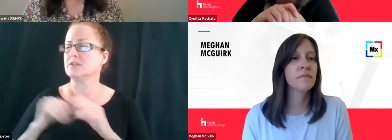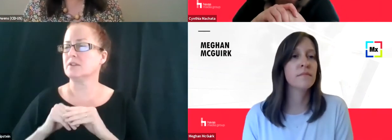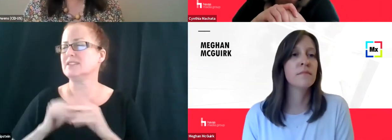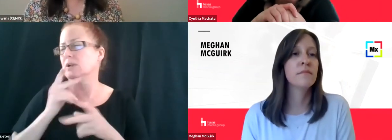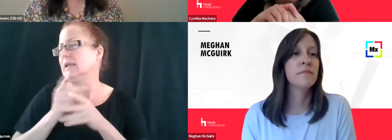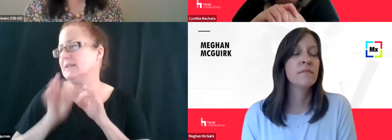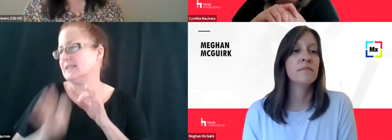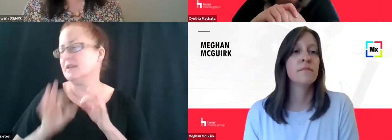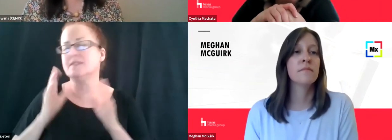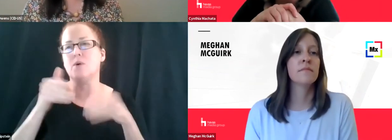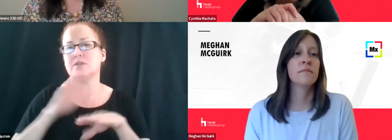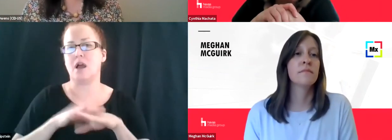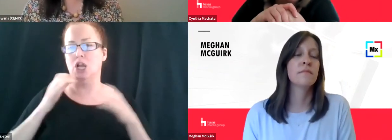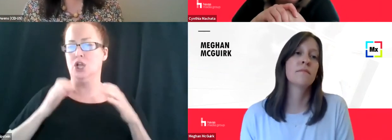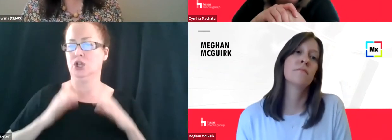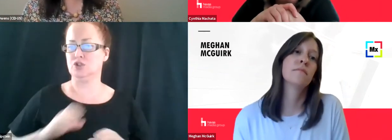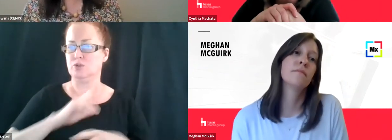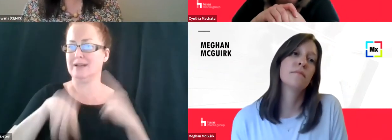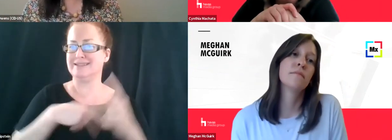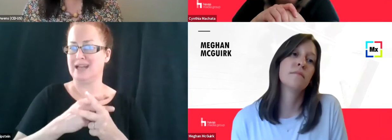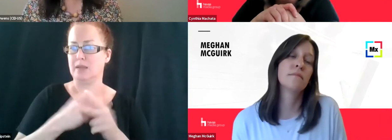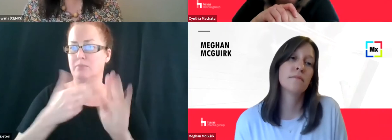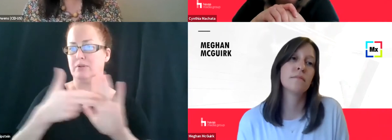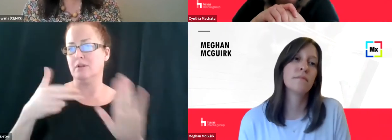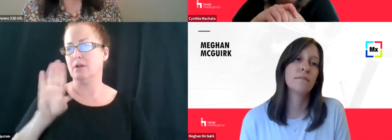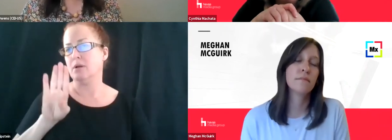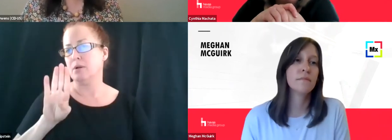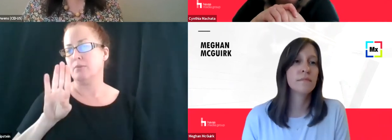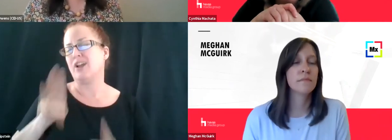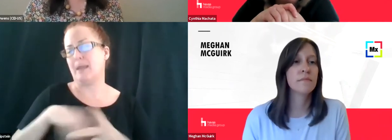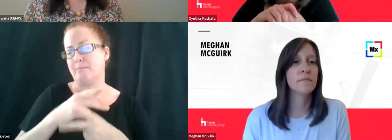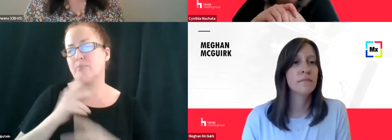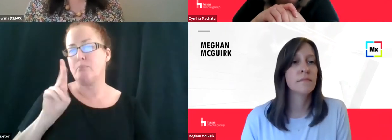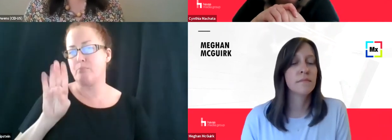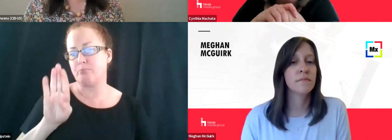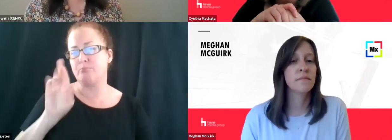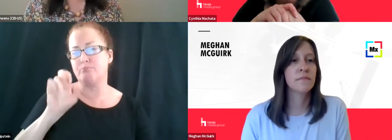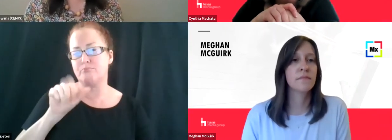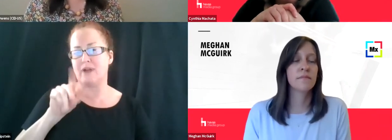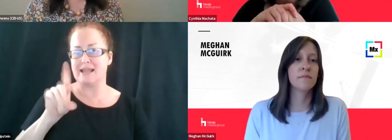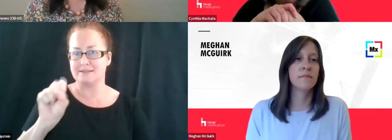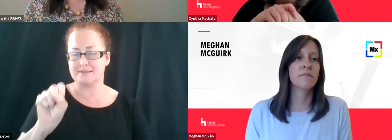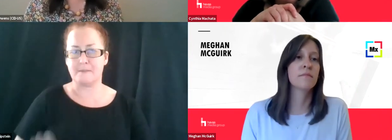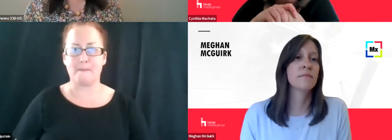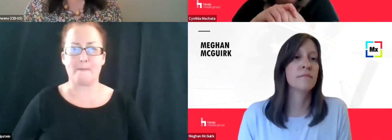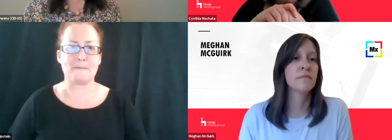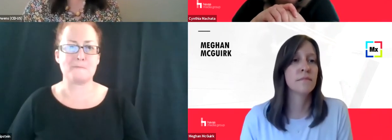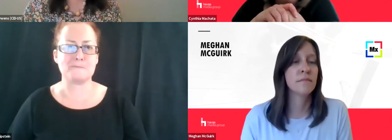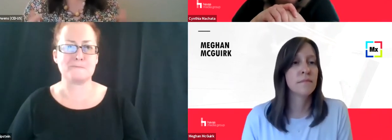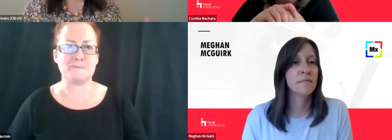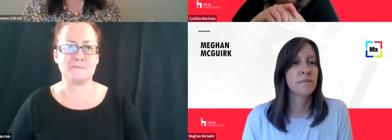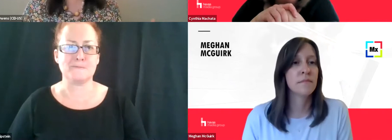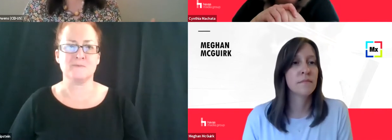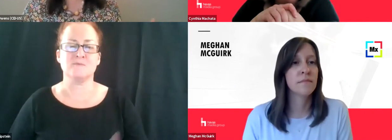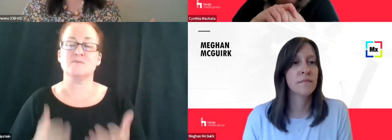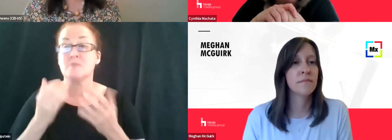type brands. So, um, you know, a lot of consumer brands arguably like to promote their